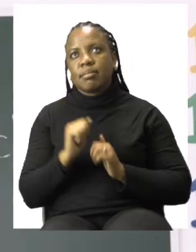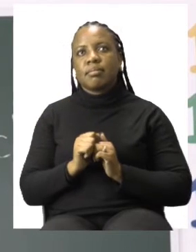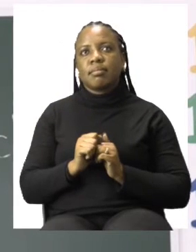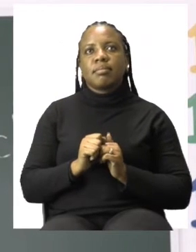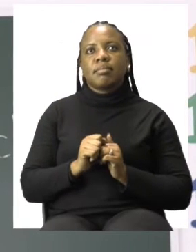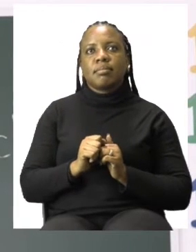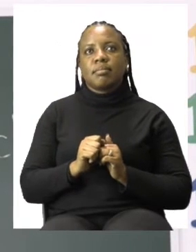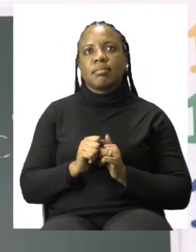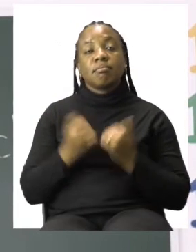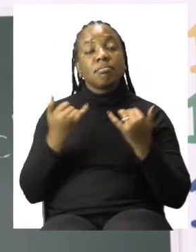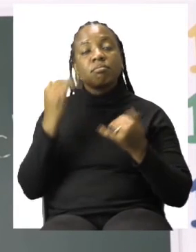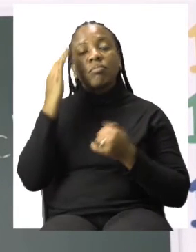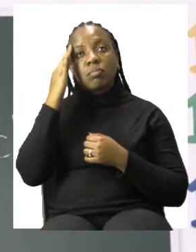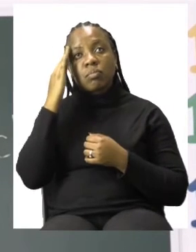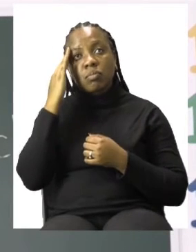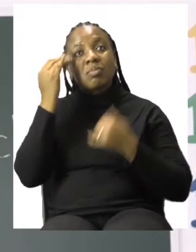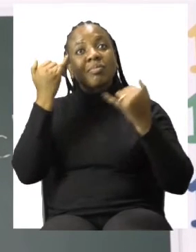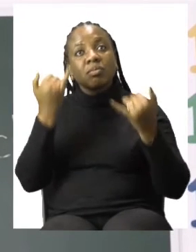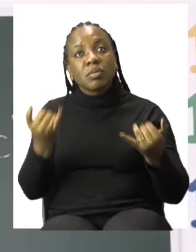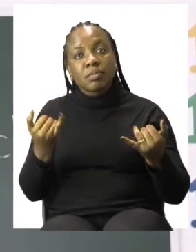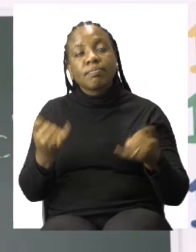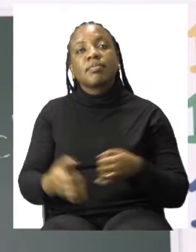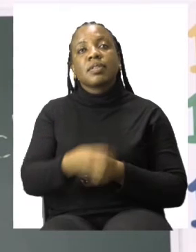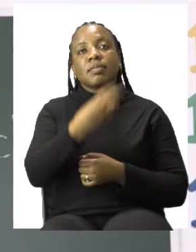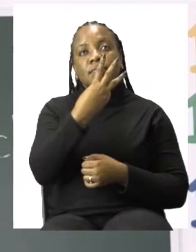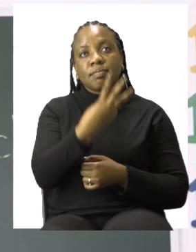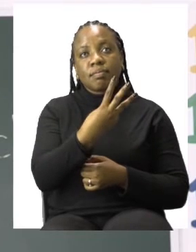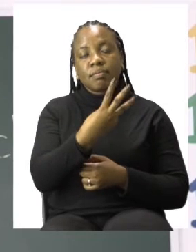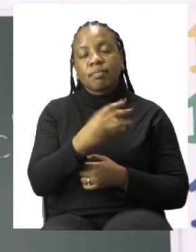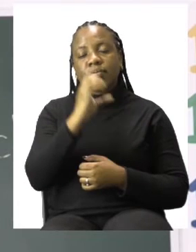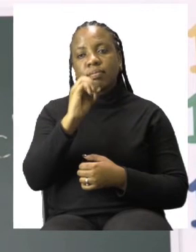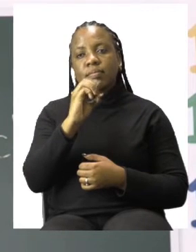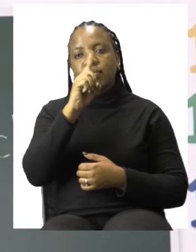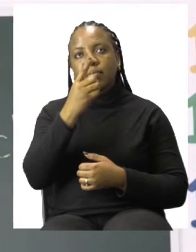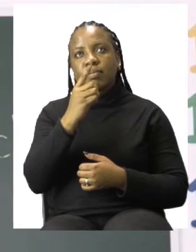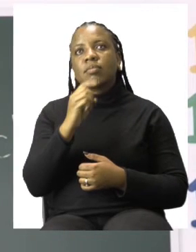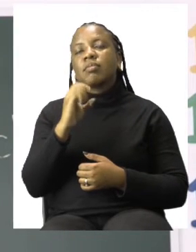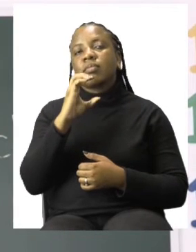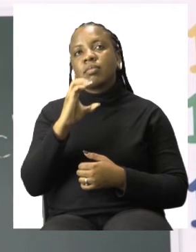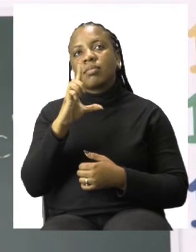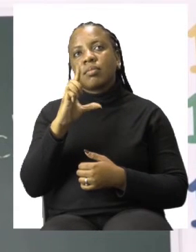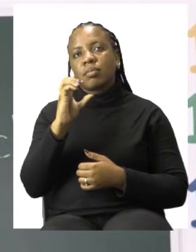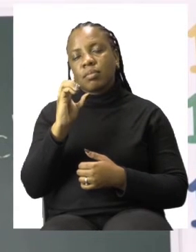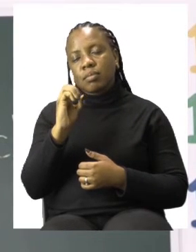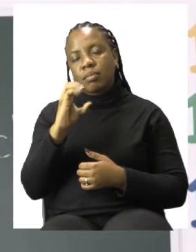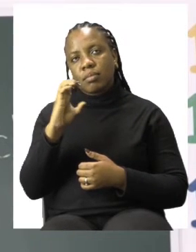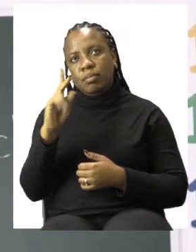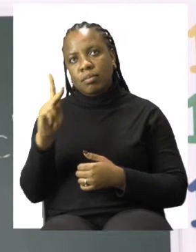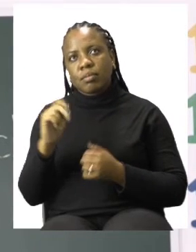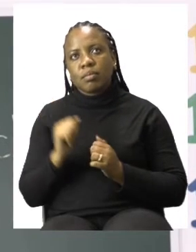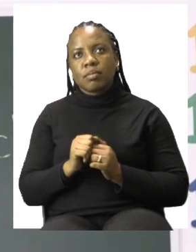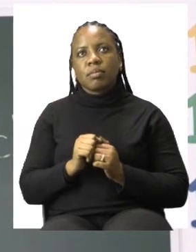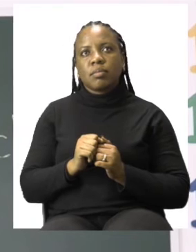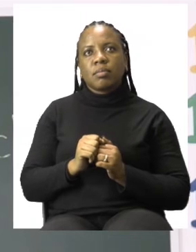is 3 o'clock. And then there is another important position that the minute hand